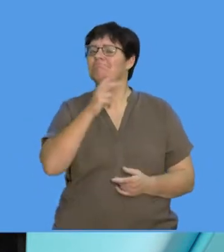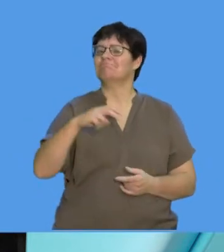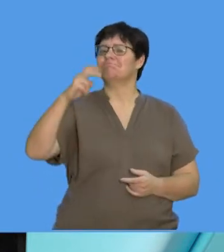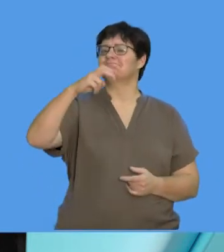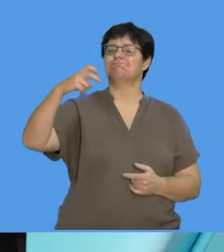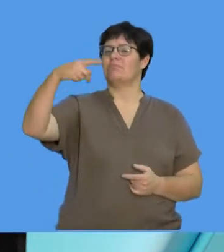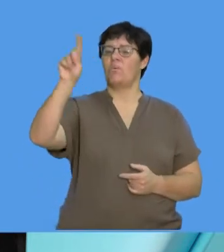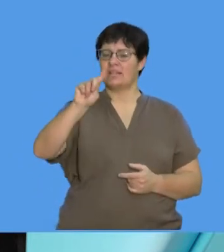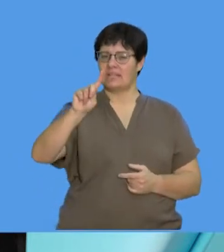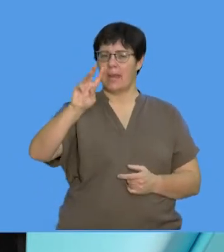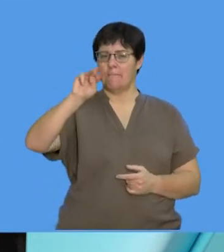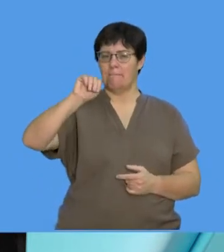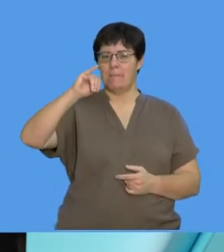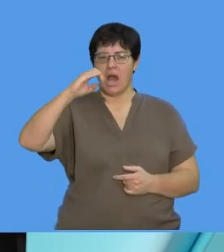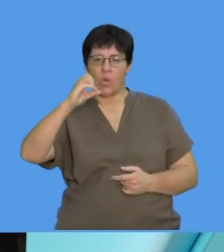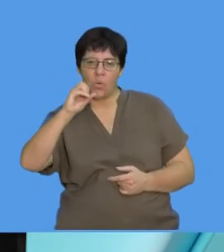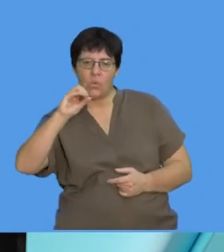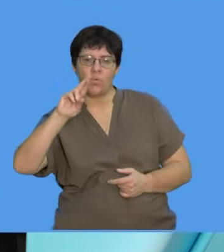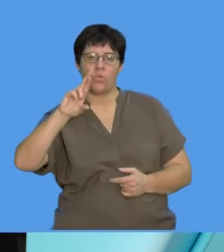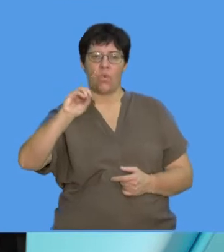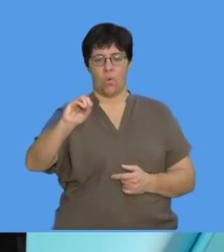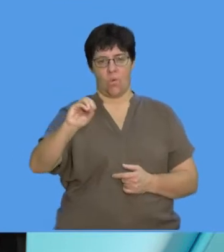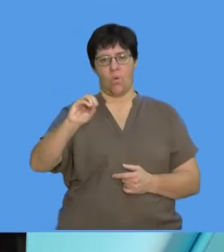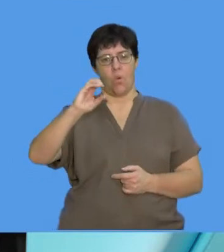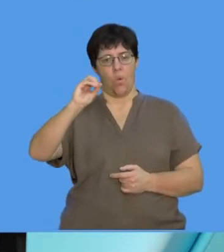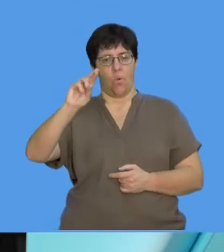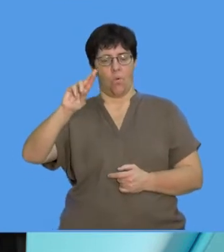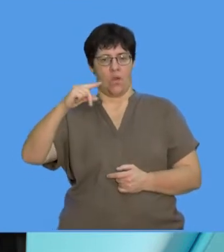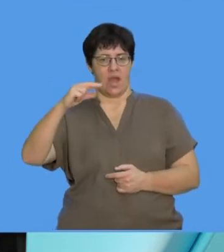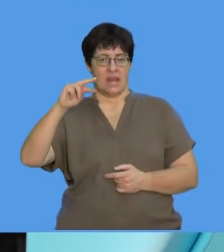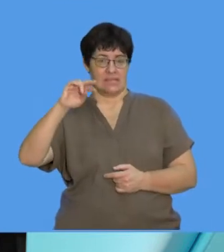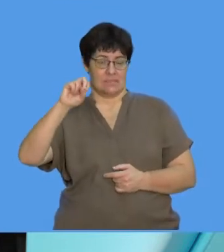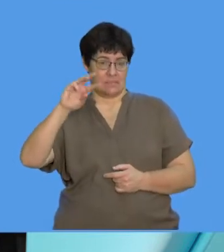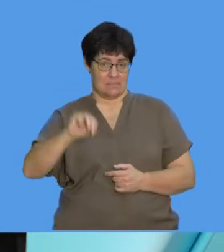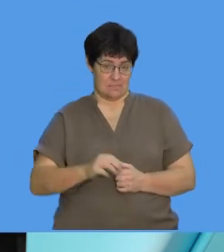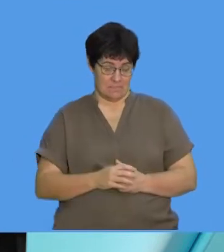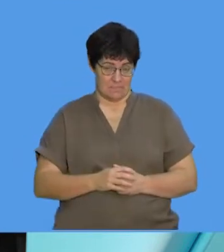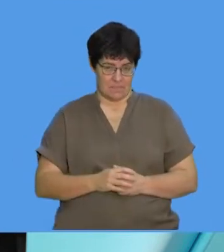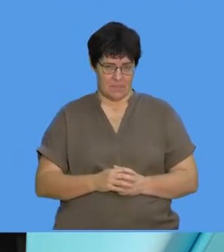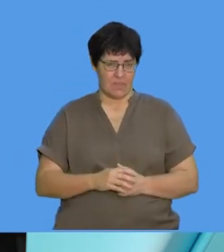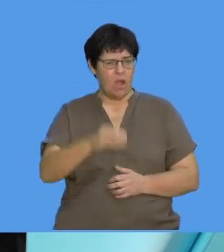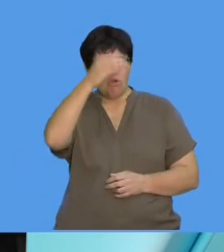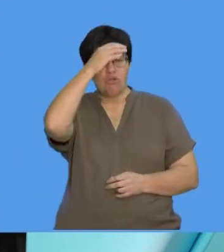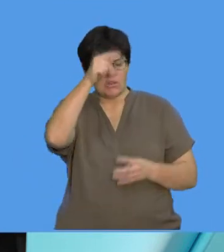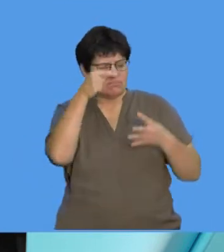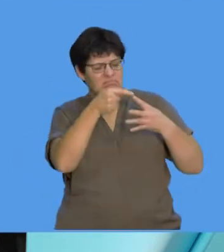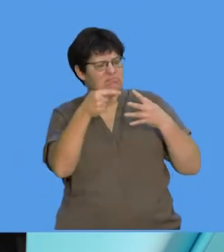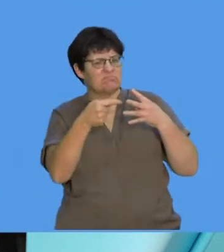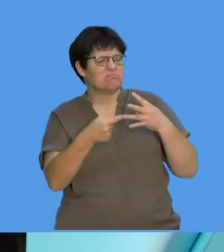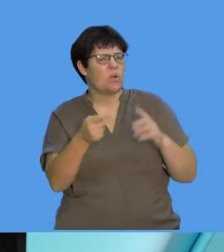the microorganism. In this series of lessons, we're looking at the concepts of what